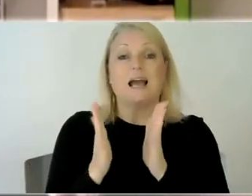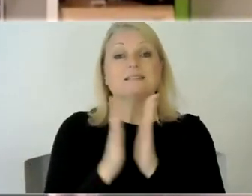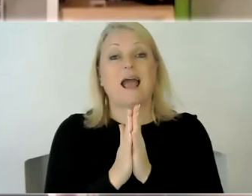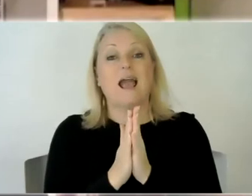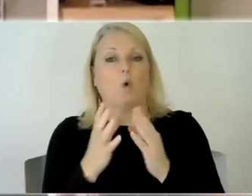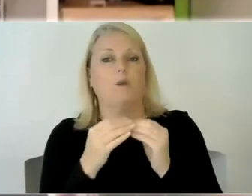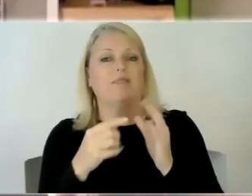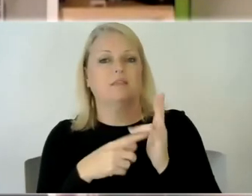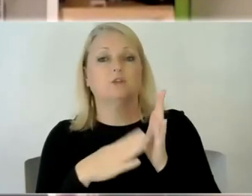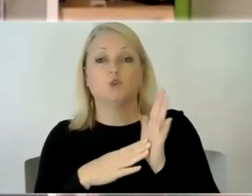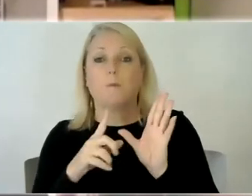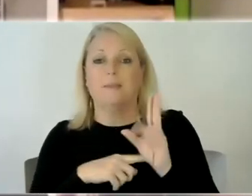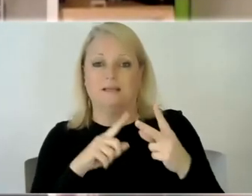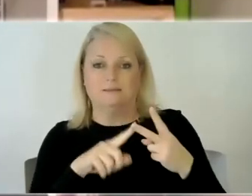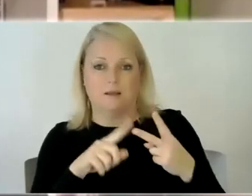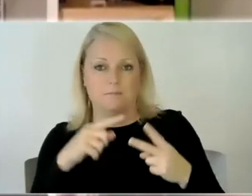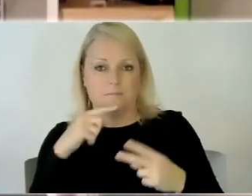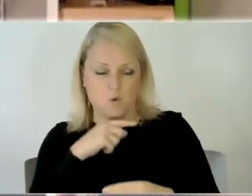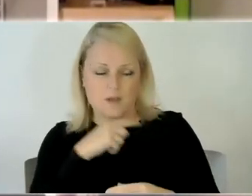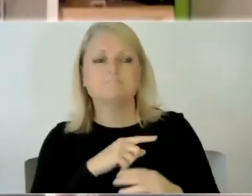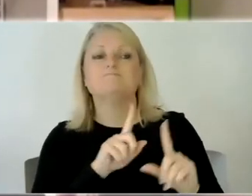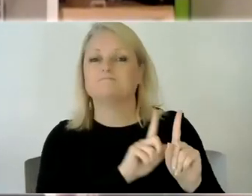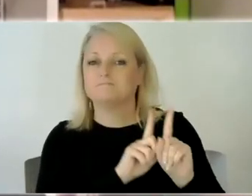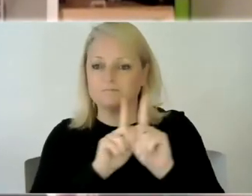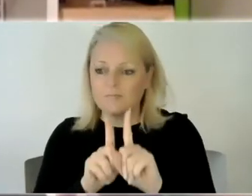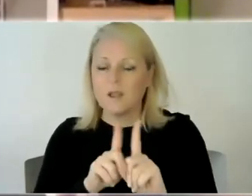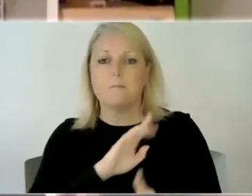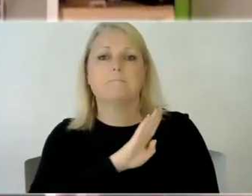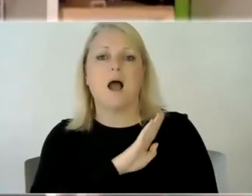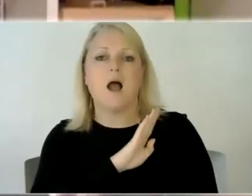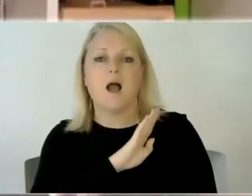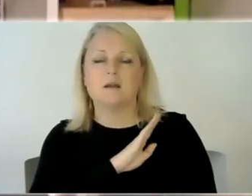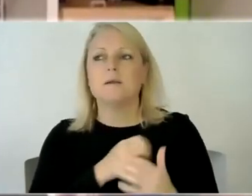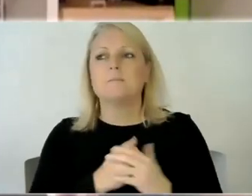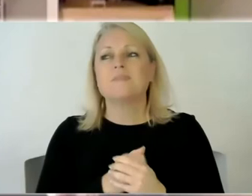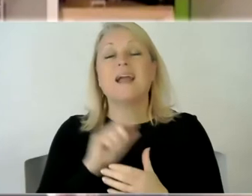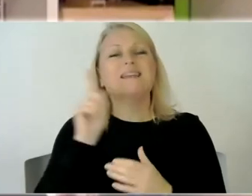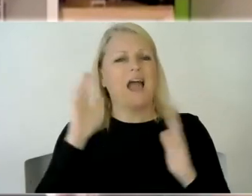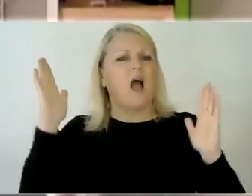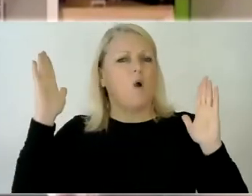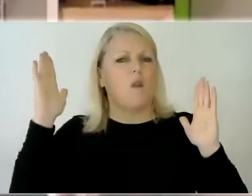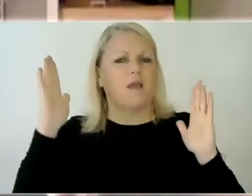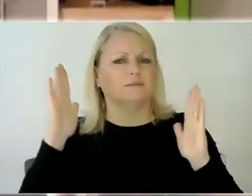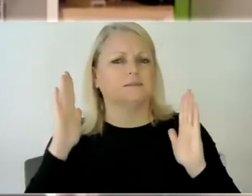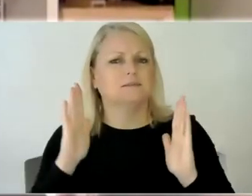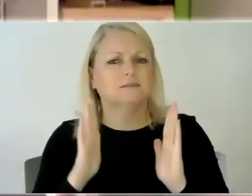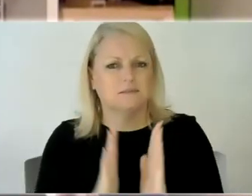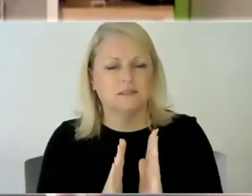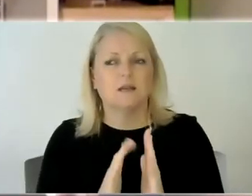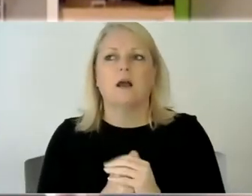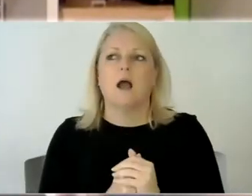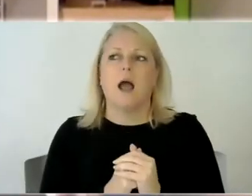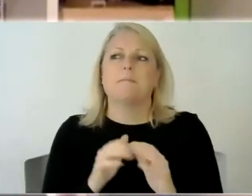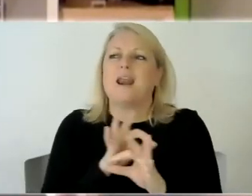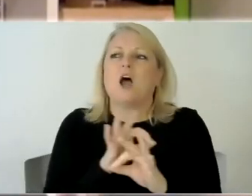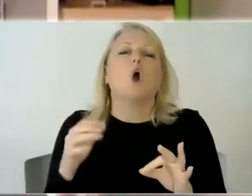and it happens very you know it's got a lot less now he's as years gone by i don't think about these